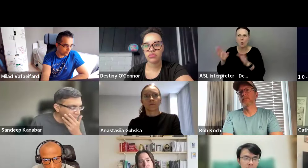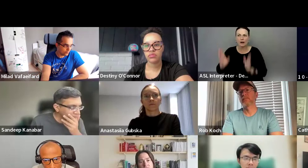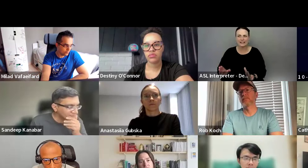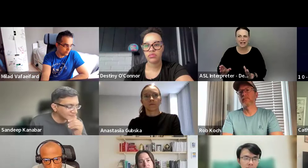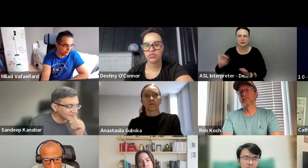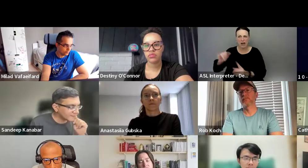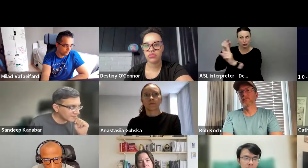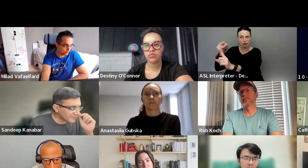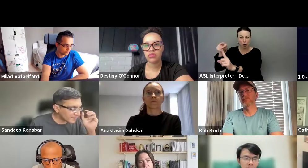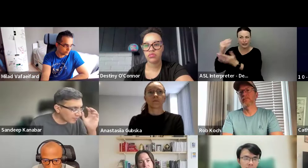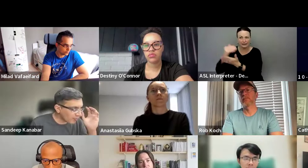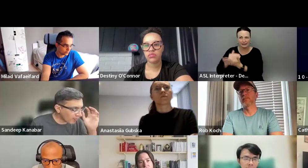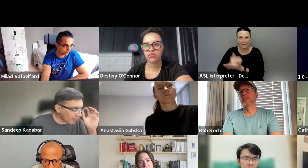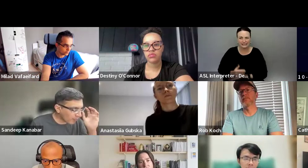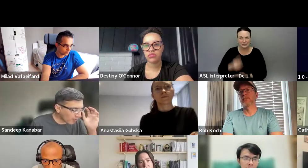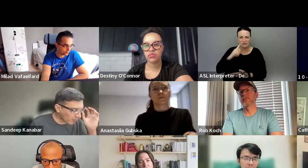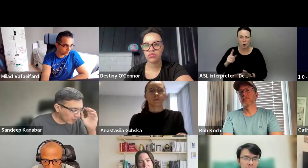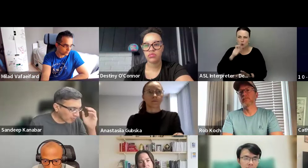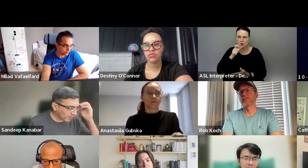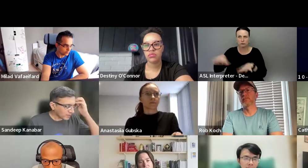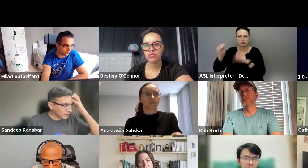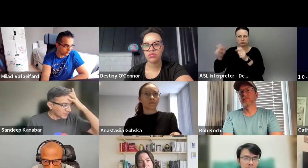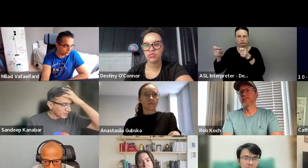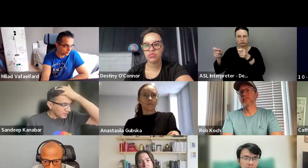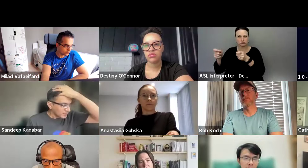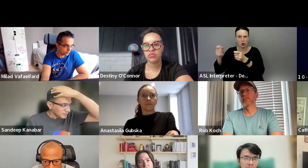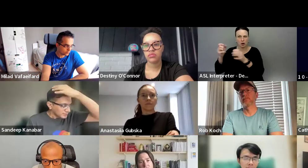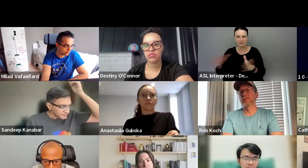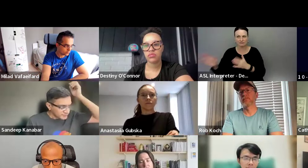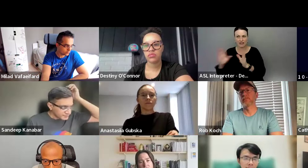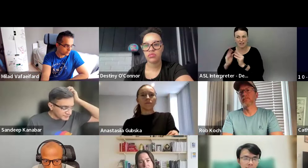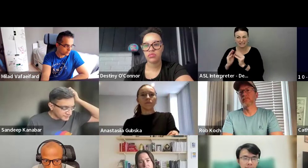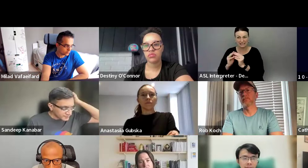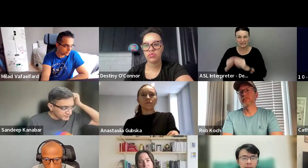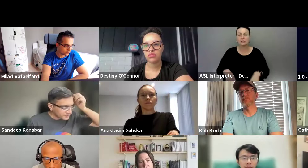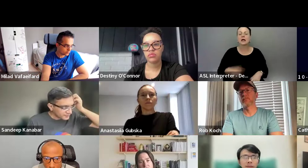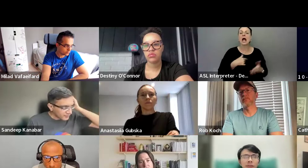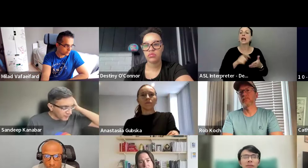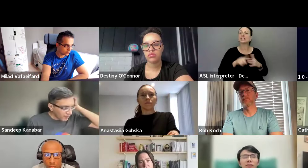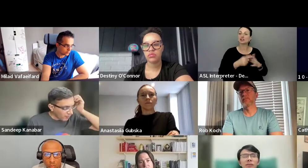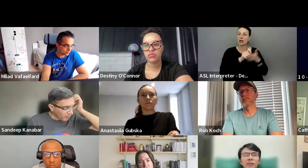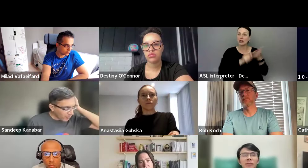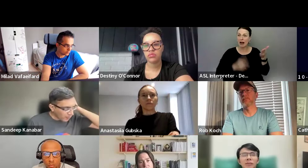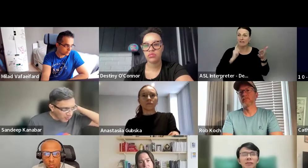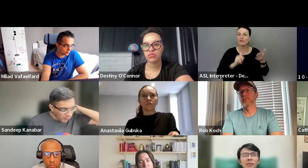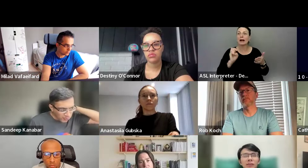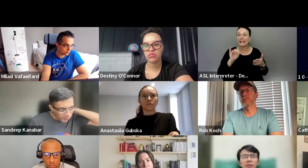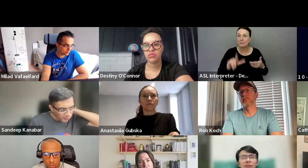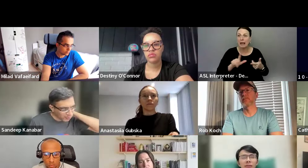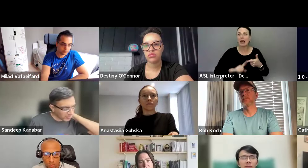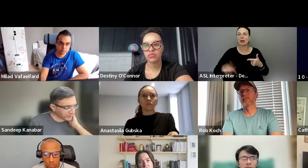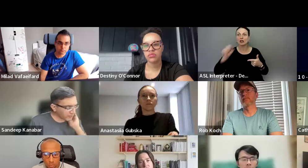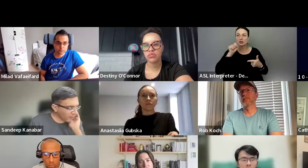Um, and then I did start a draft for an email, LinkedIn and Twitter posts,